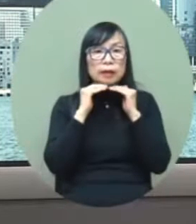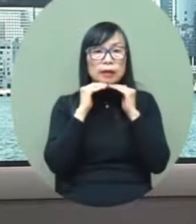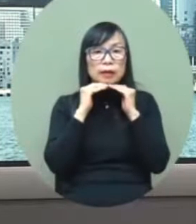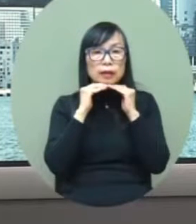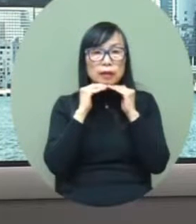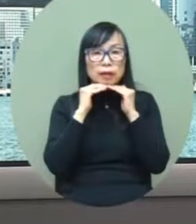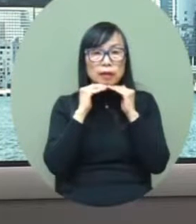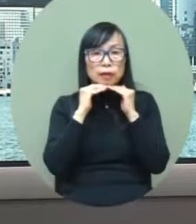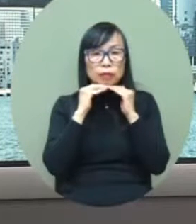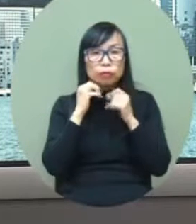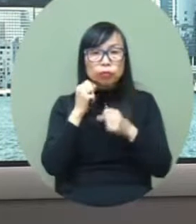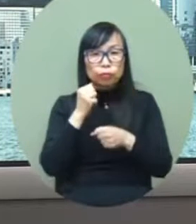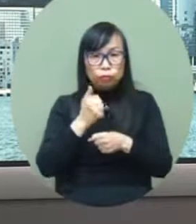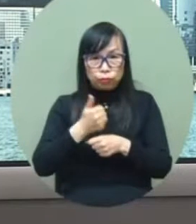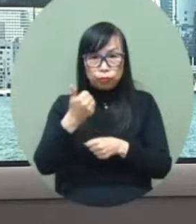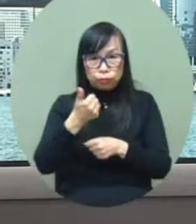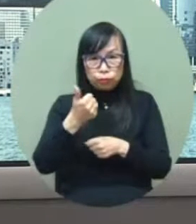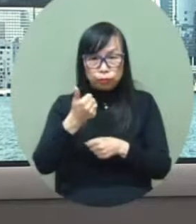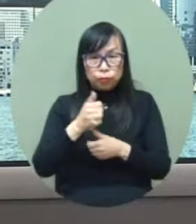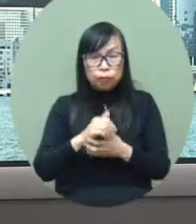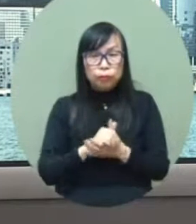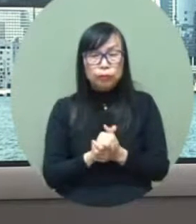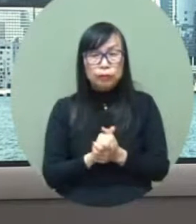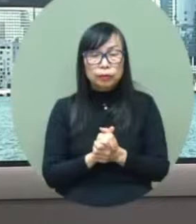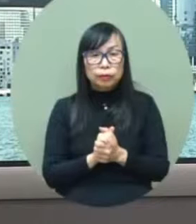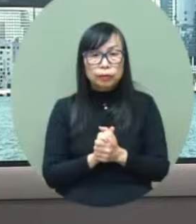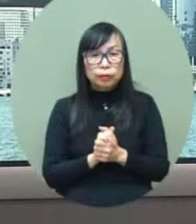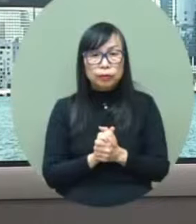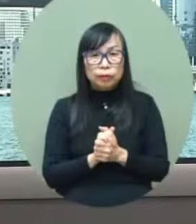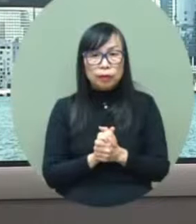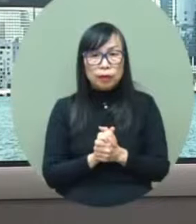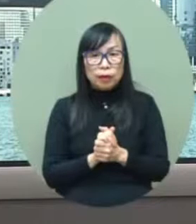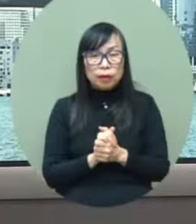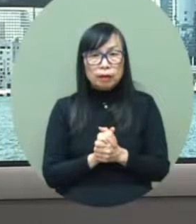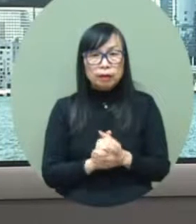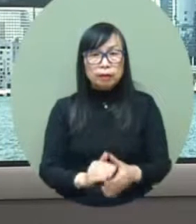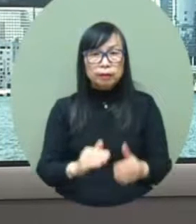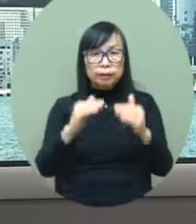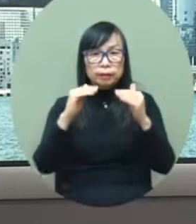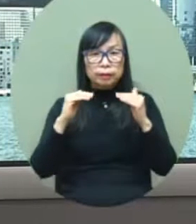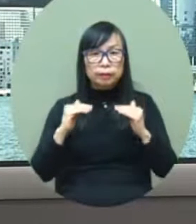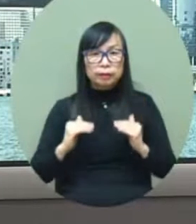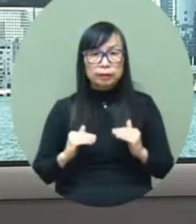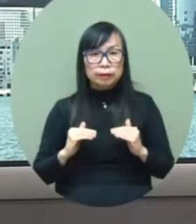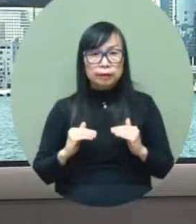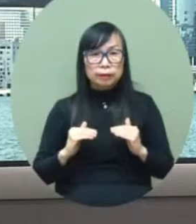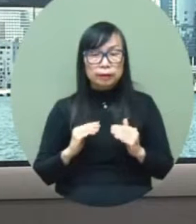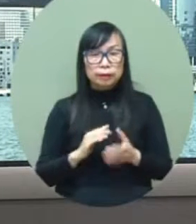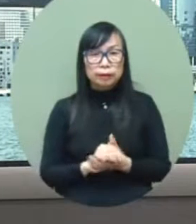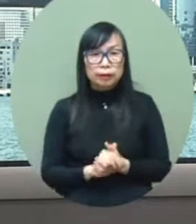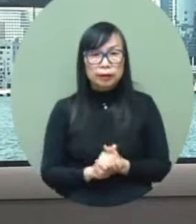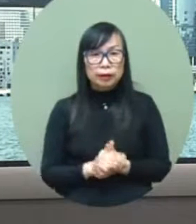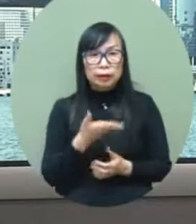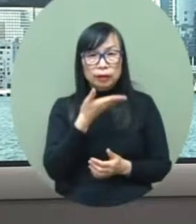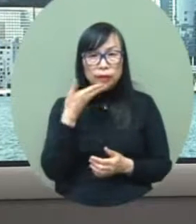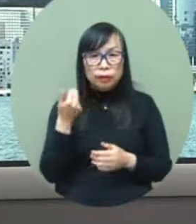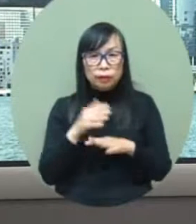the visit next question on the left the lady at the back